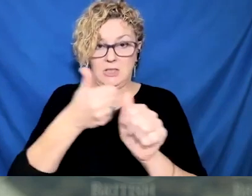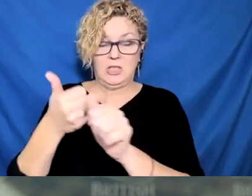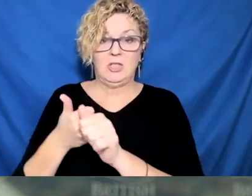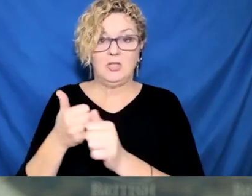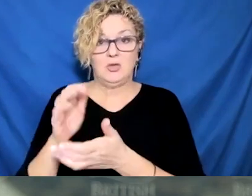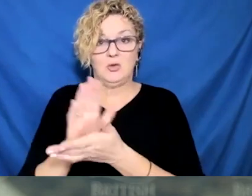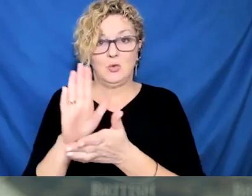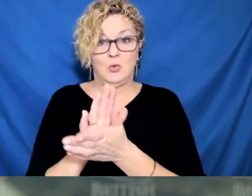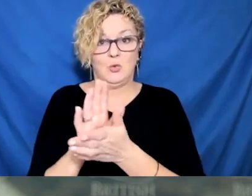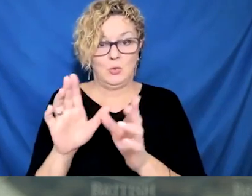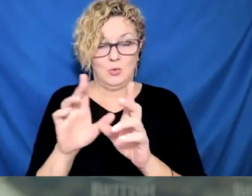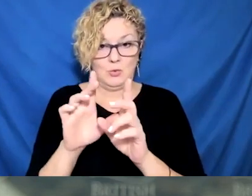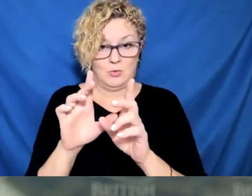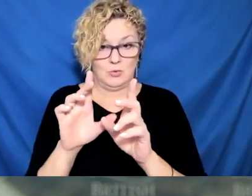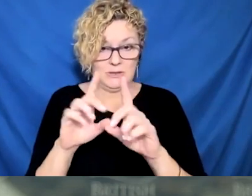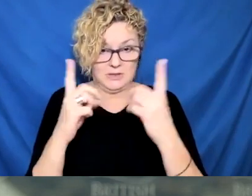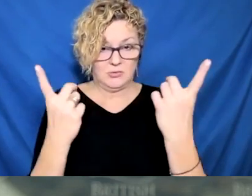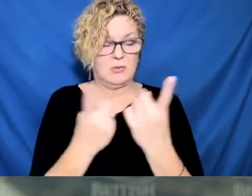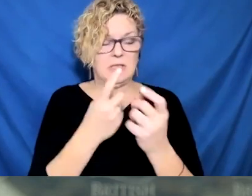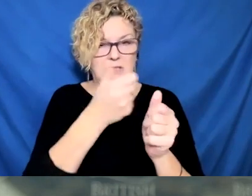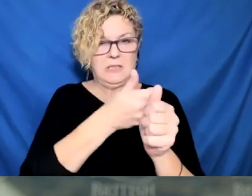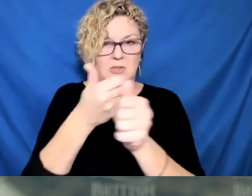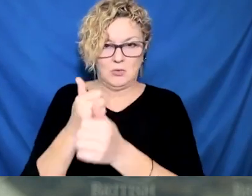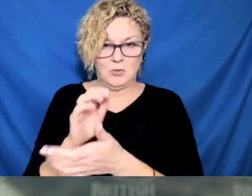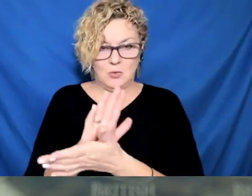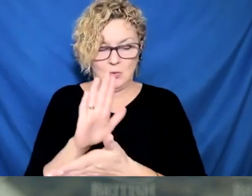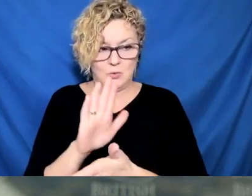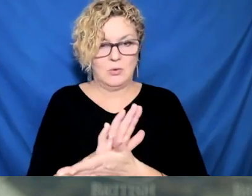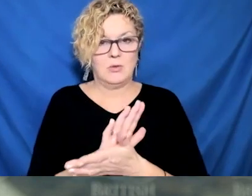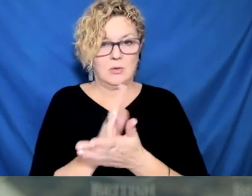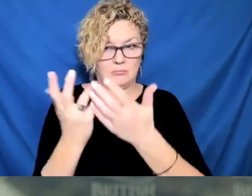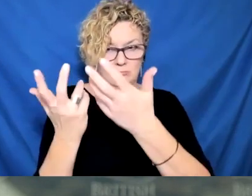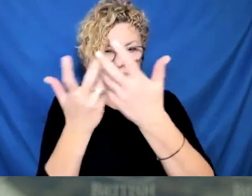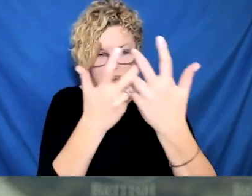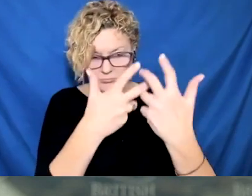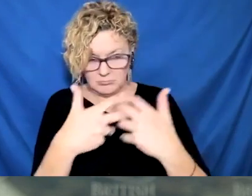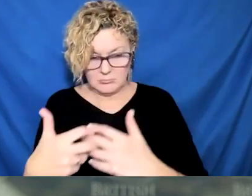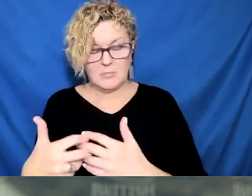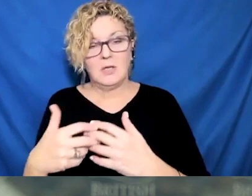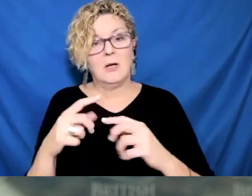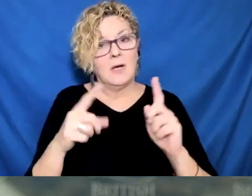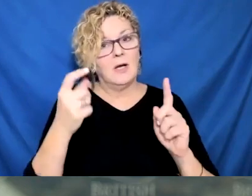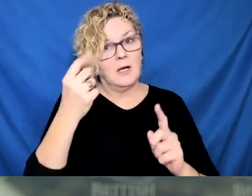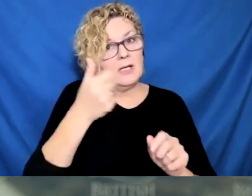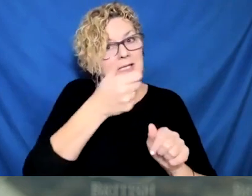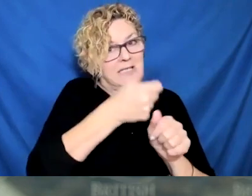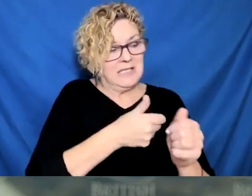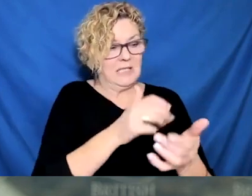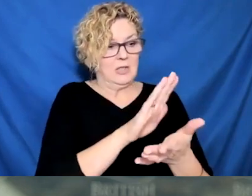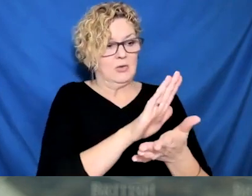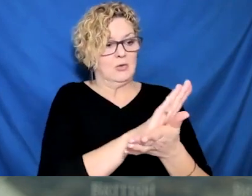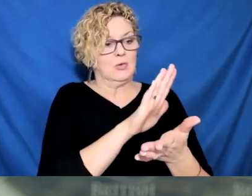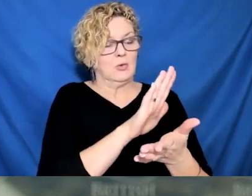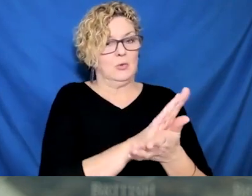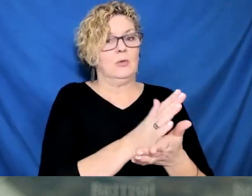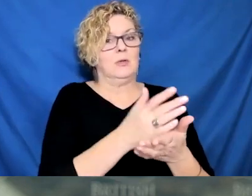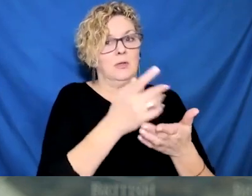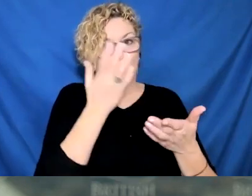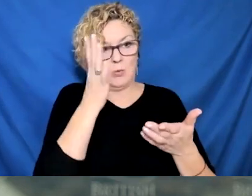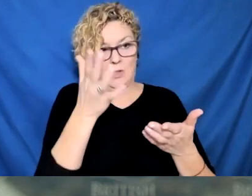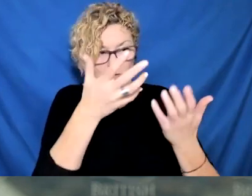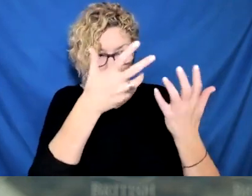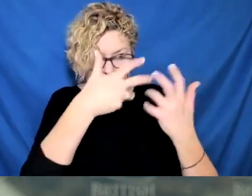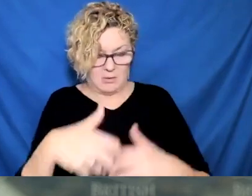immunization. I think it's around 65%. The Northern Health Authority for children 5 to 11 is much lower, 30%. In fact, there's very little difference